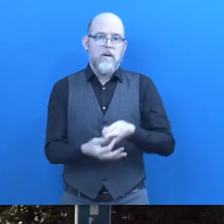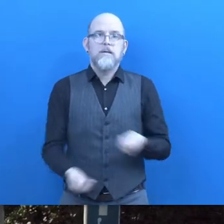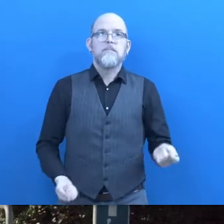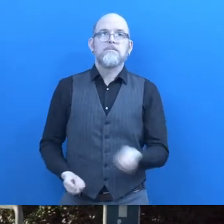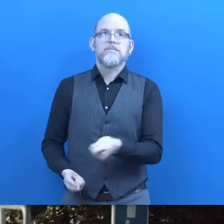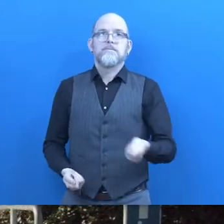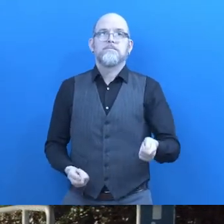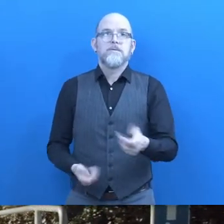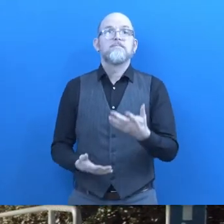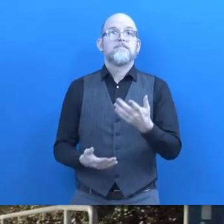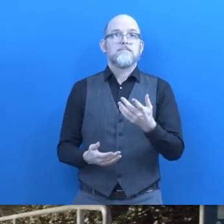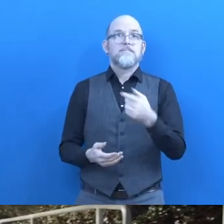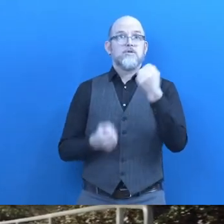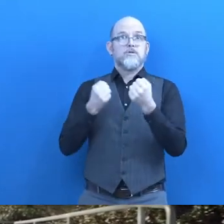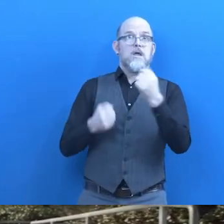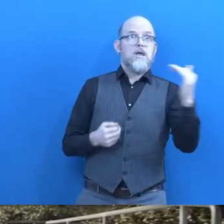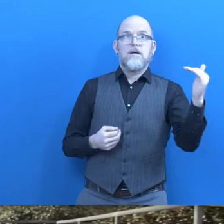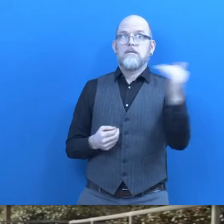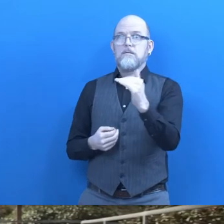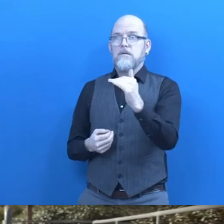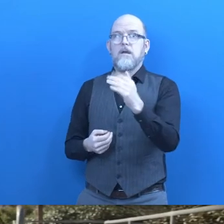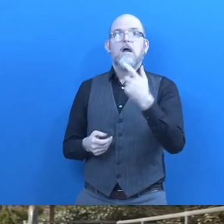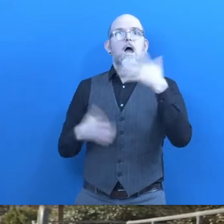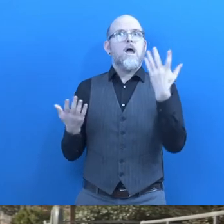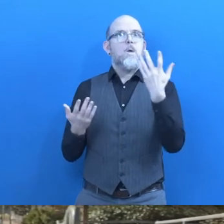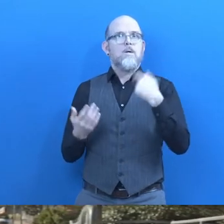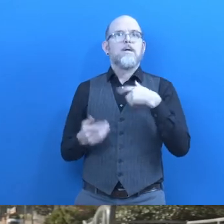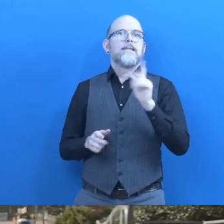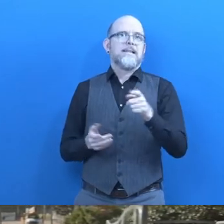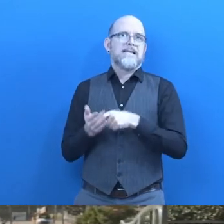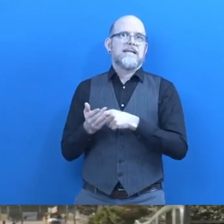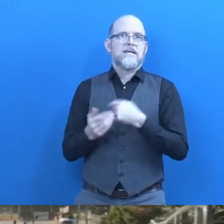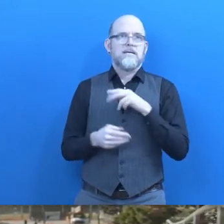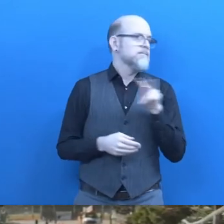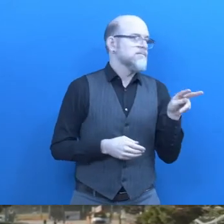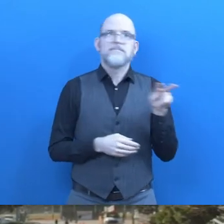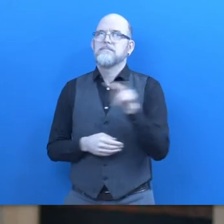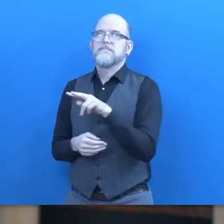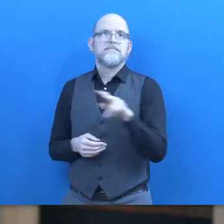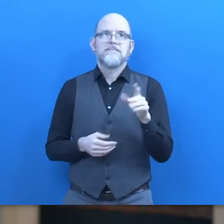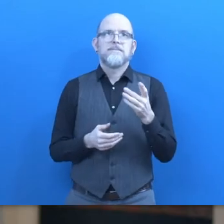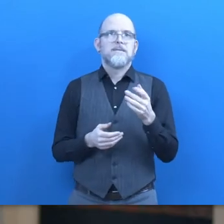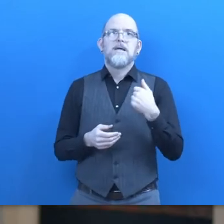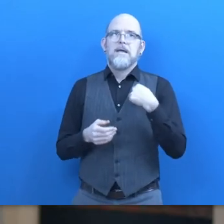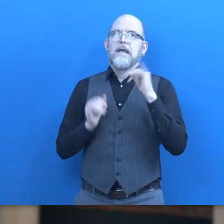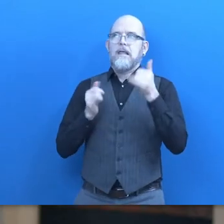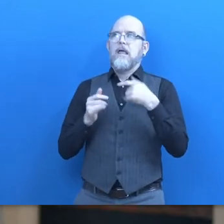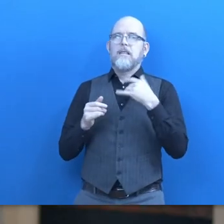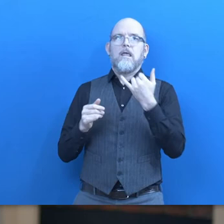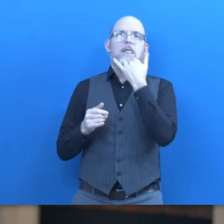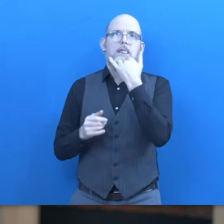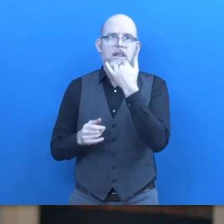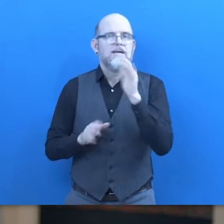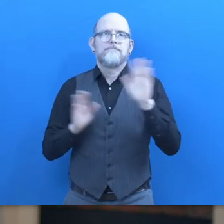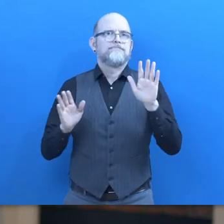and I look both ways to cross a street I may miss a car my disease had come out of remission